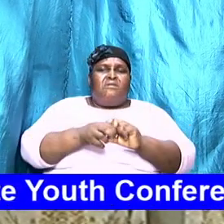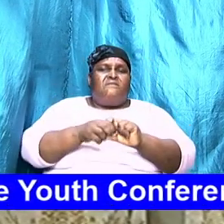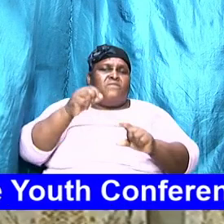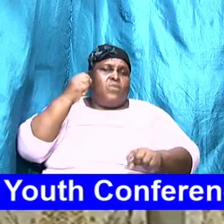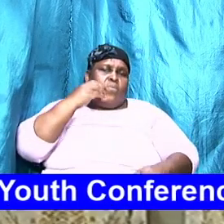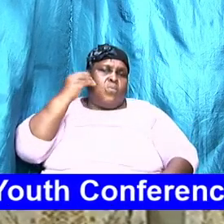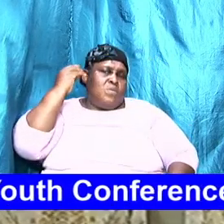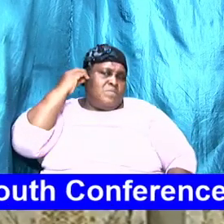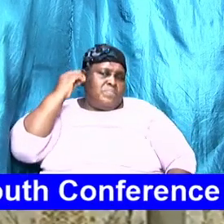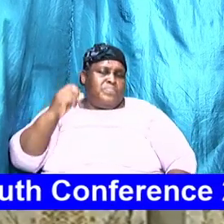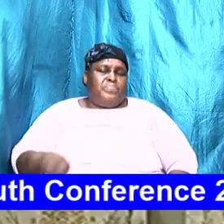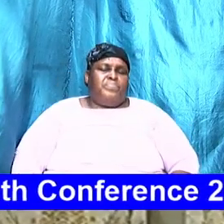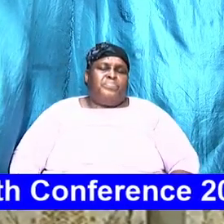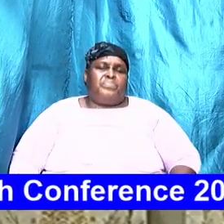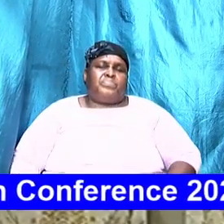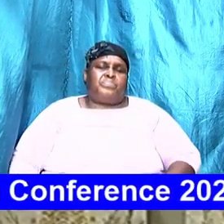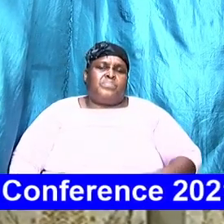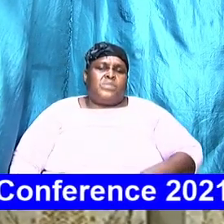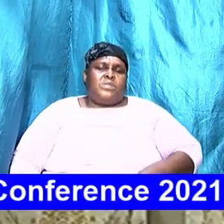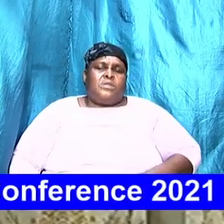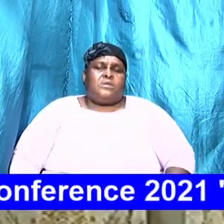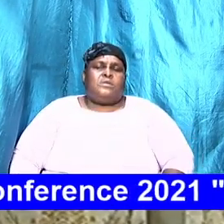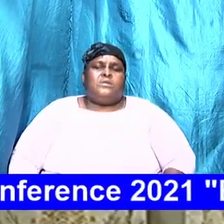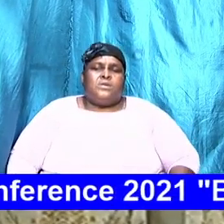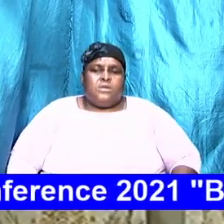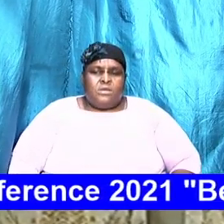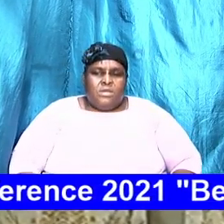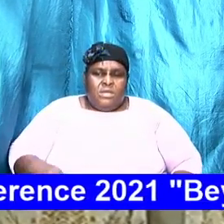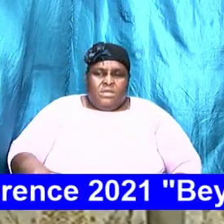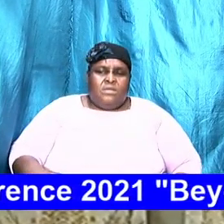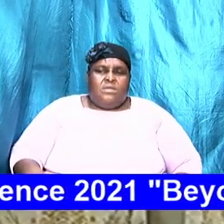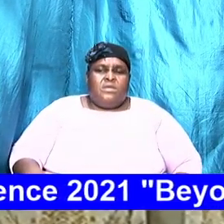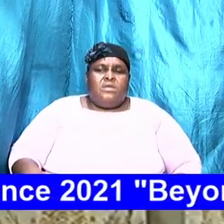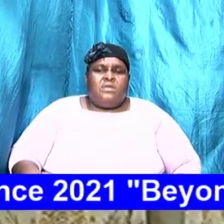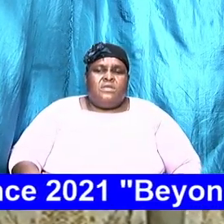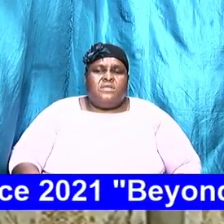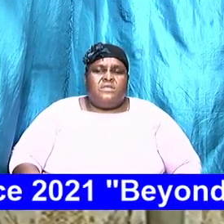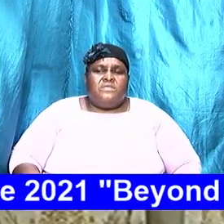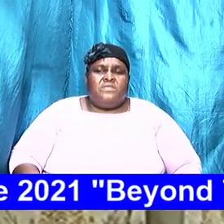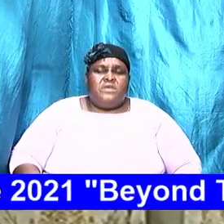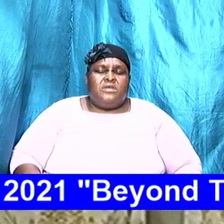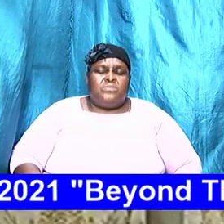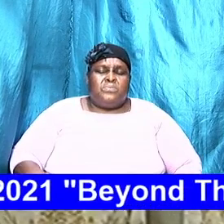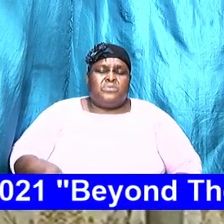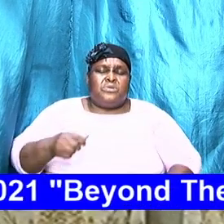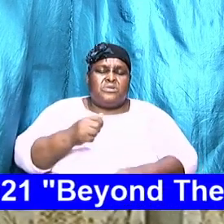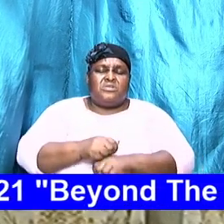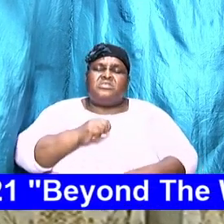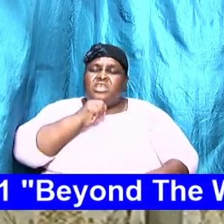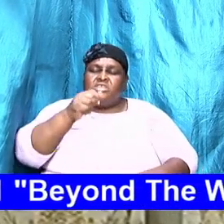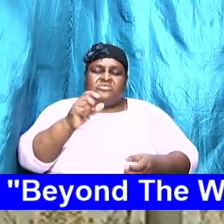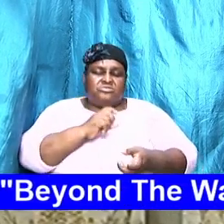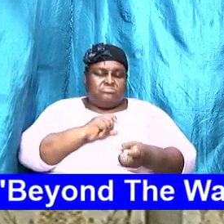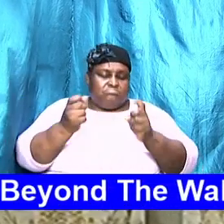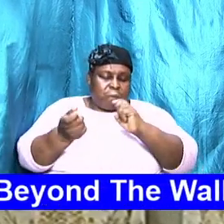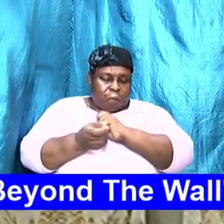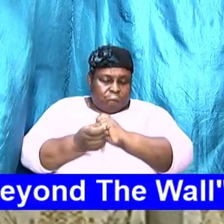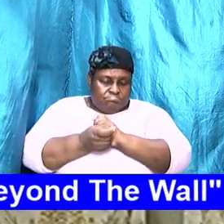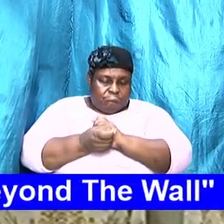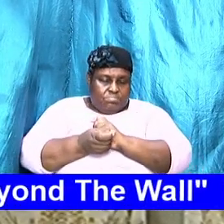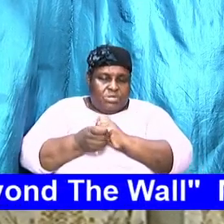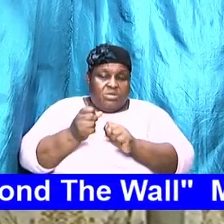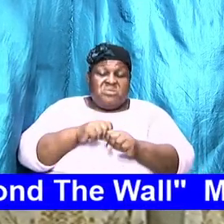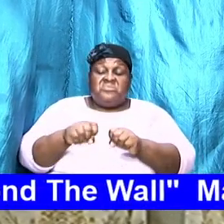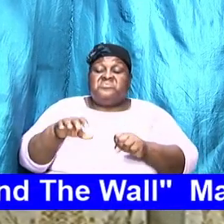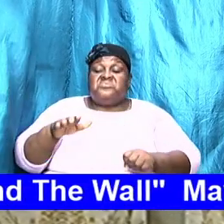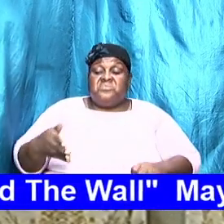us to understand that that basic basic function has not changed so